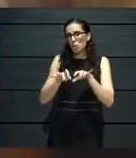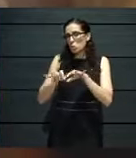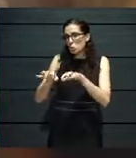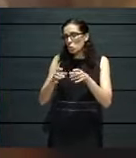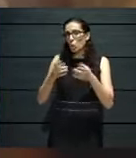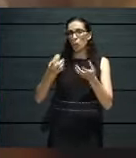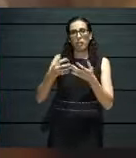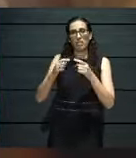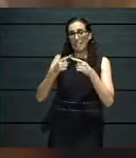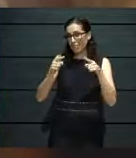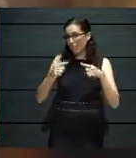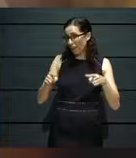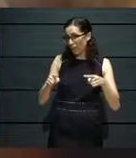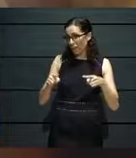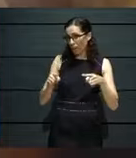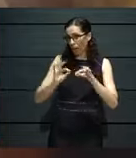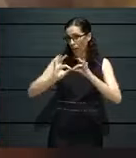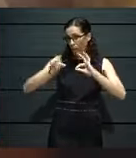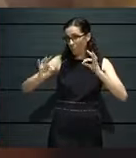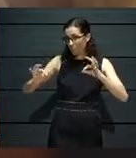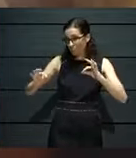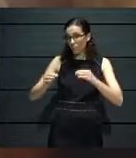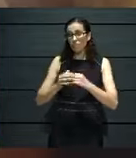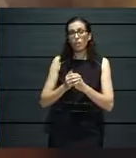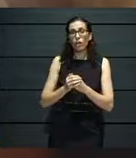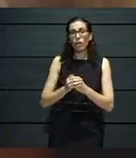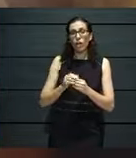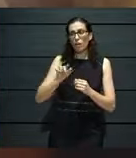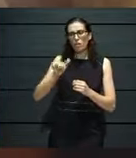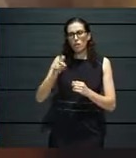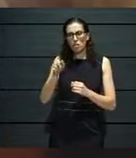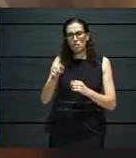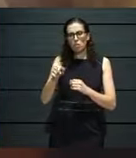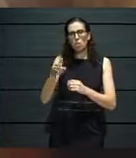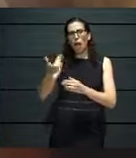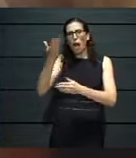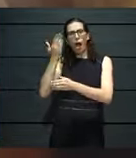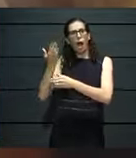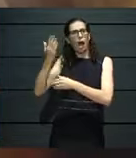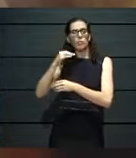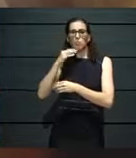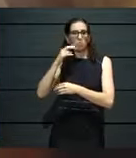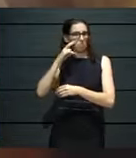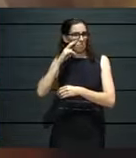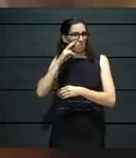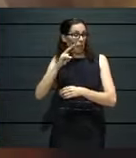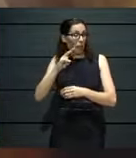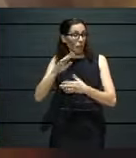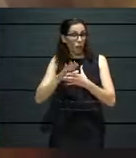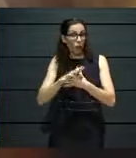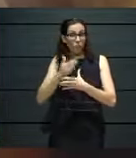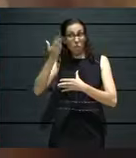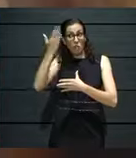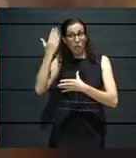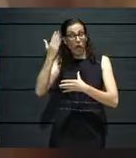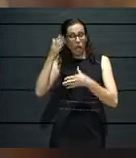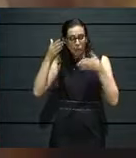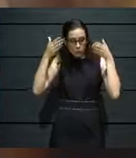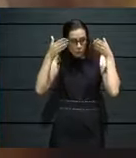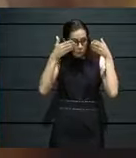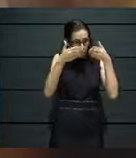they probably hadn't really experienced before. Because obviously as a producer, you kind of focused on